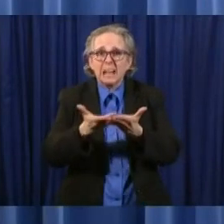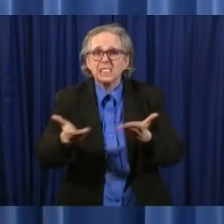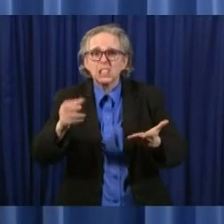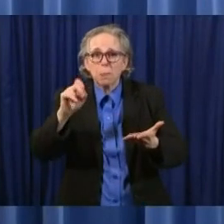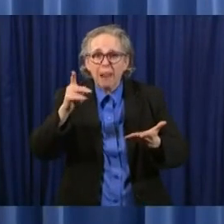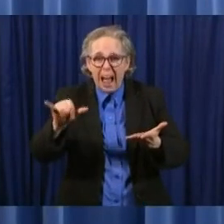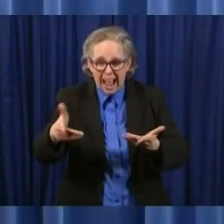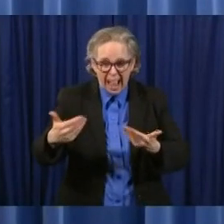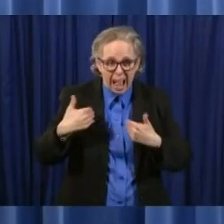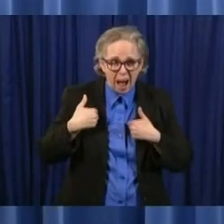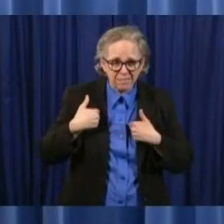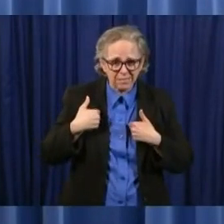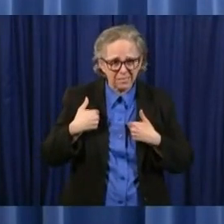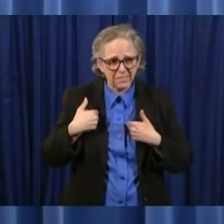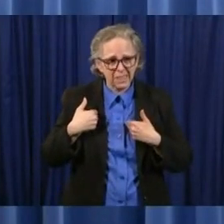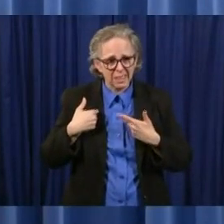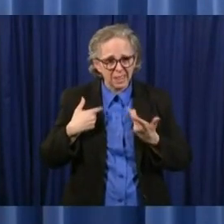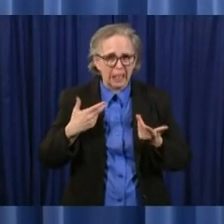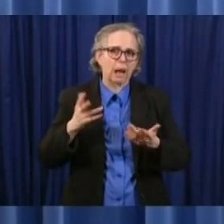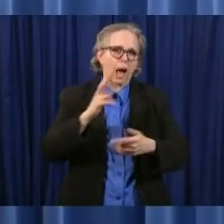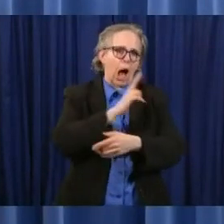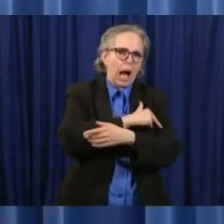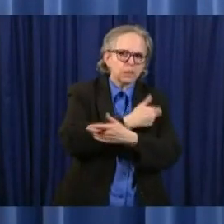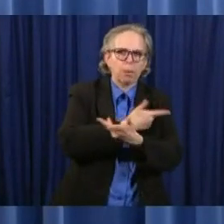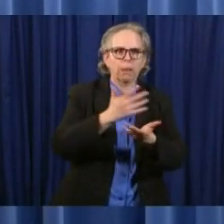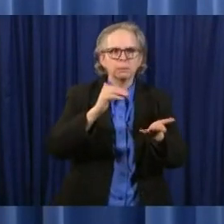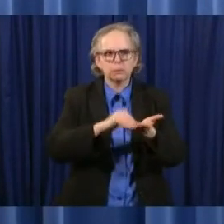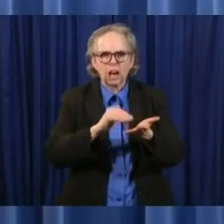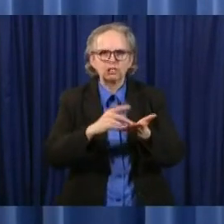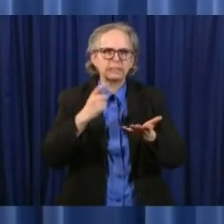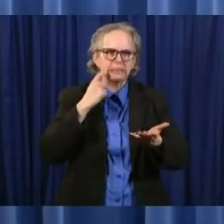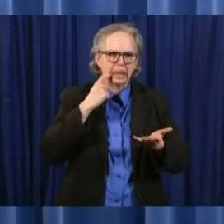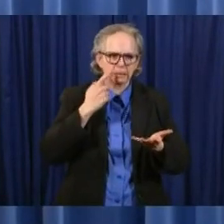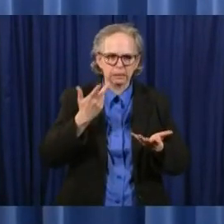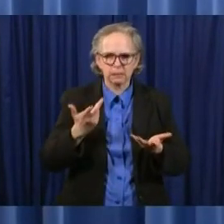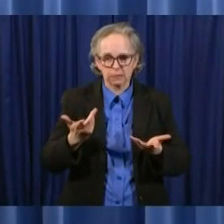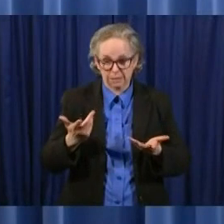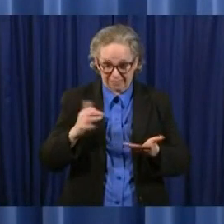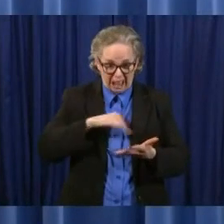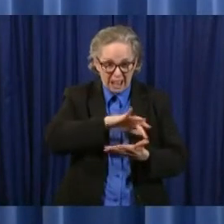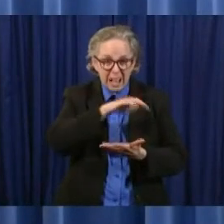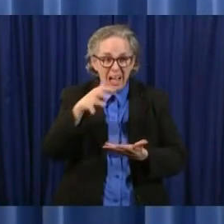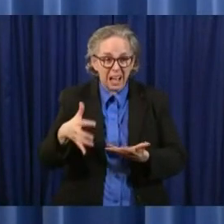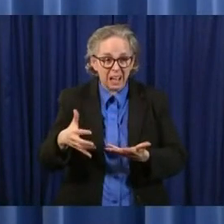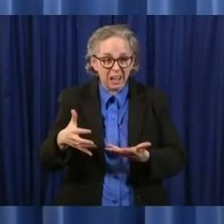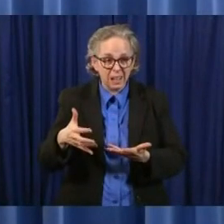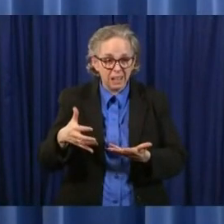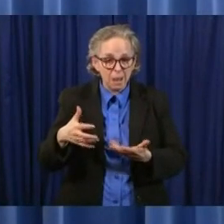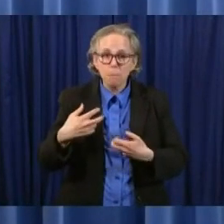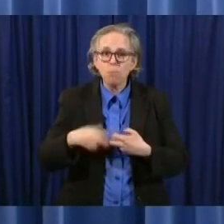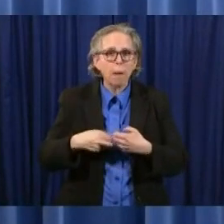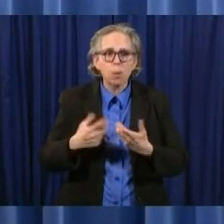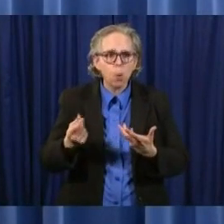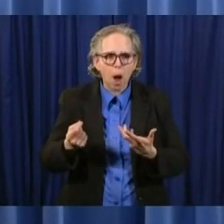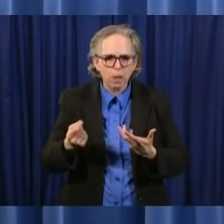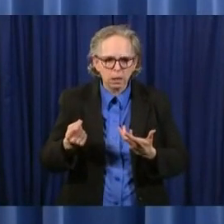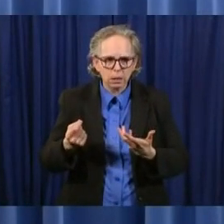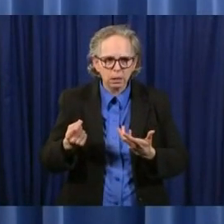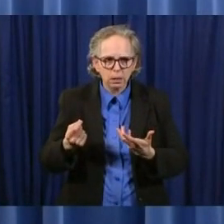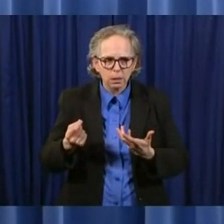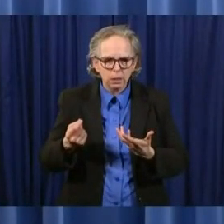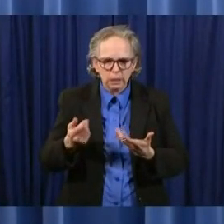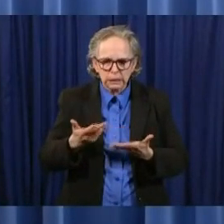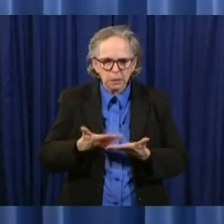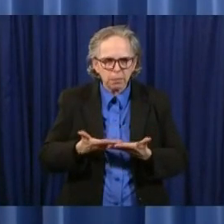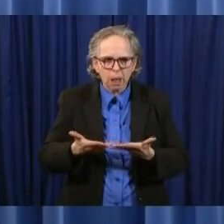dentists have now the the problem has been that these normal supply lines during this pandemic are just all messed up